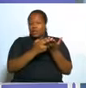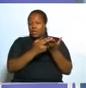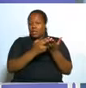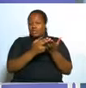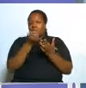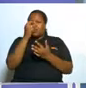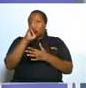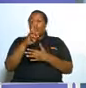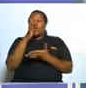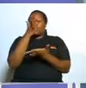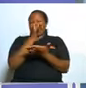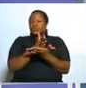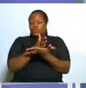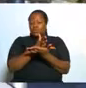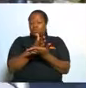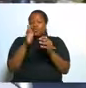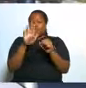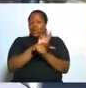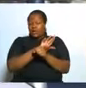truthful